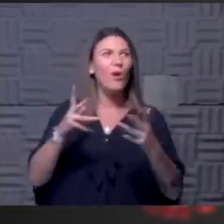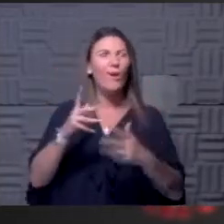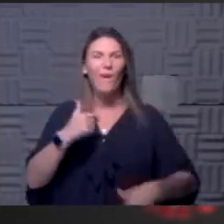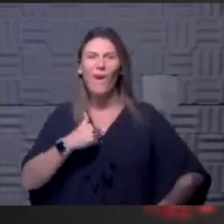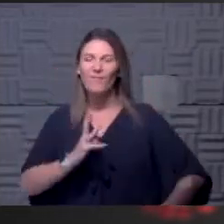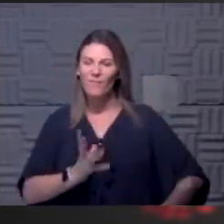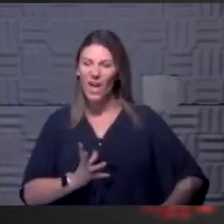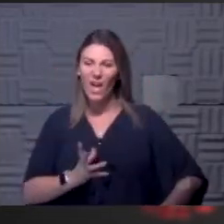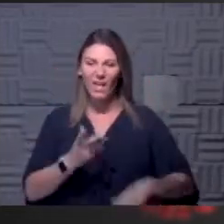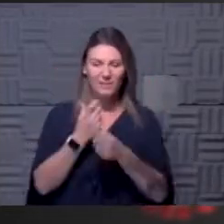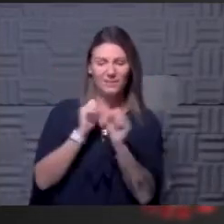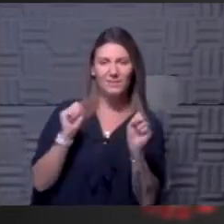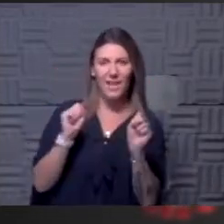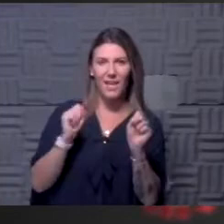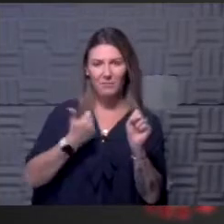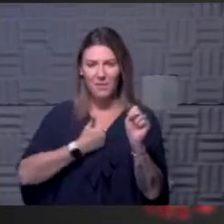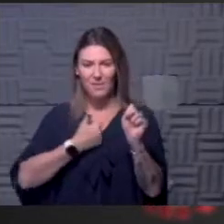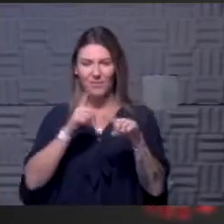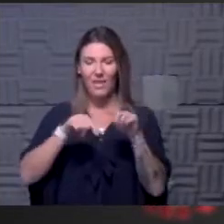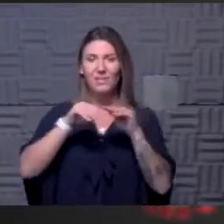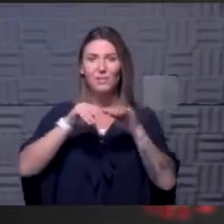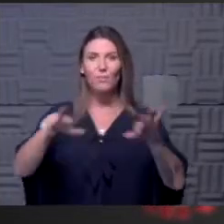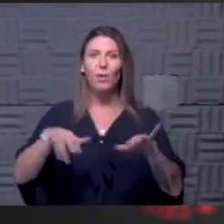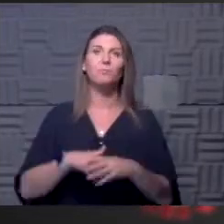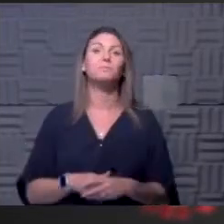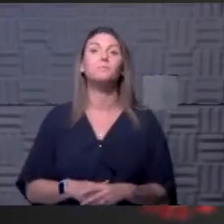and that they're safe from it and that they can't spread it.